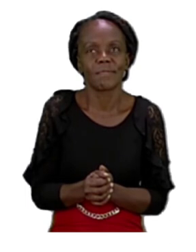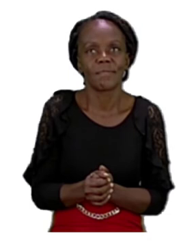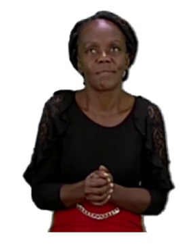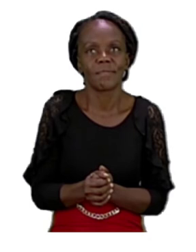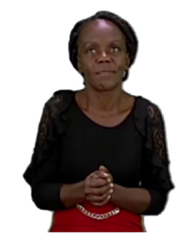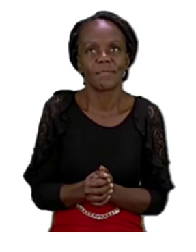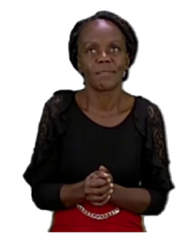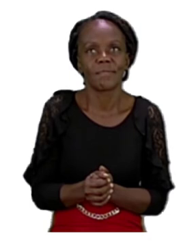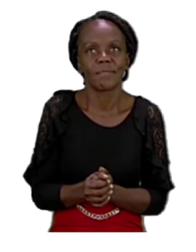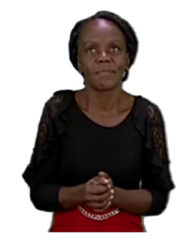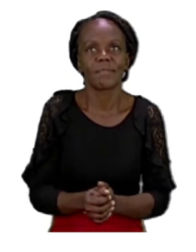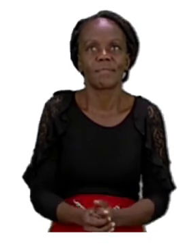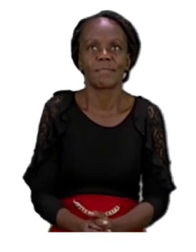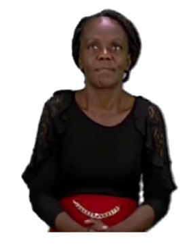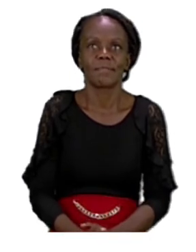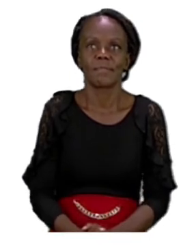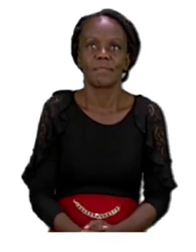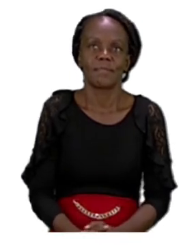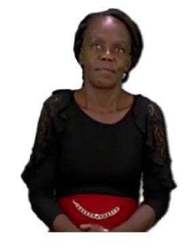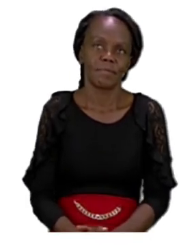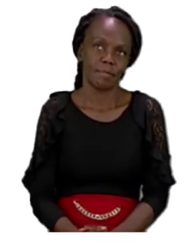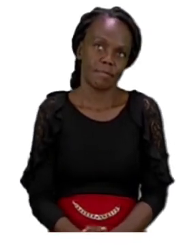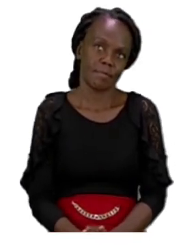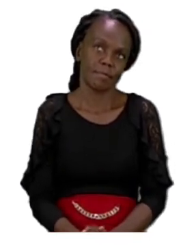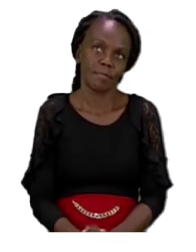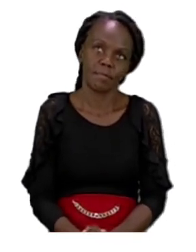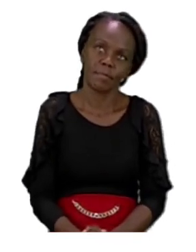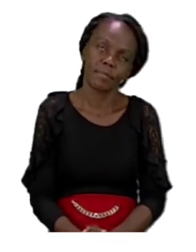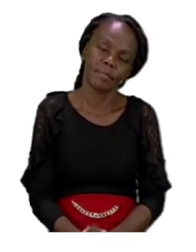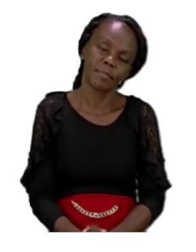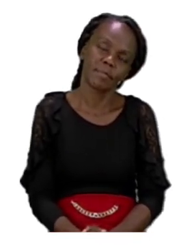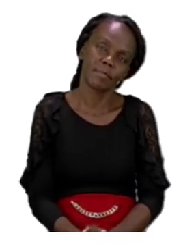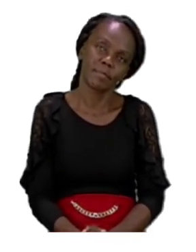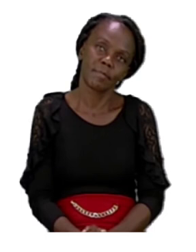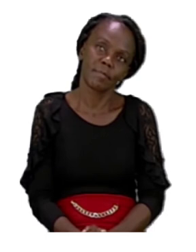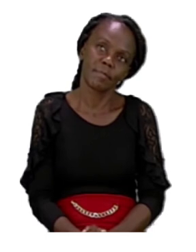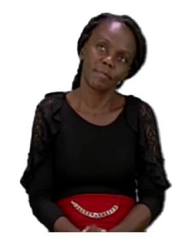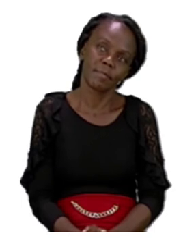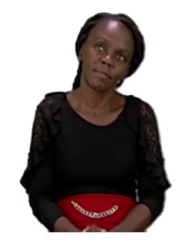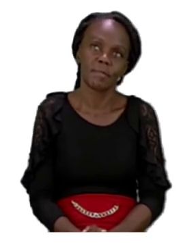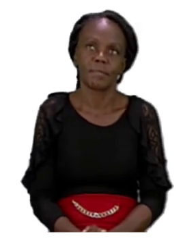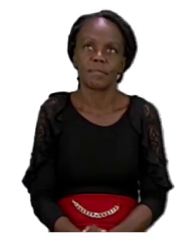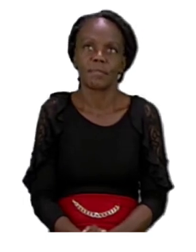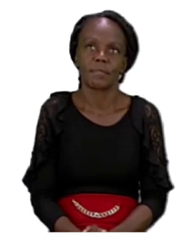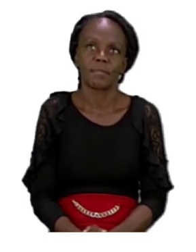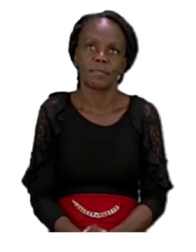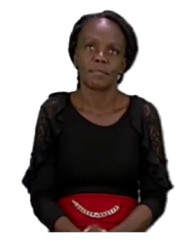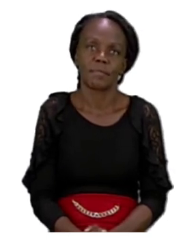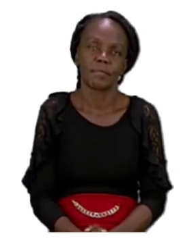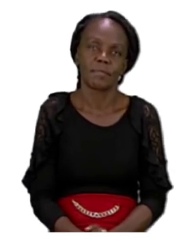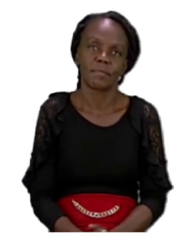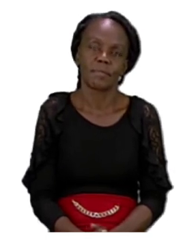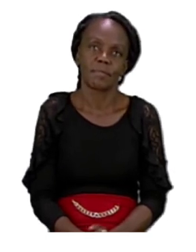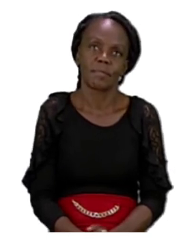Ladybug. It sounds like we have three syllables because